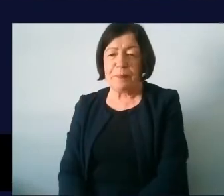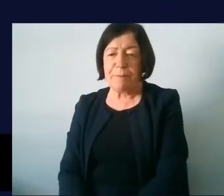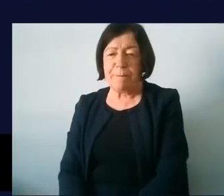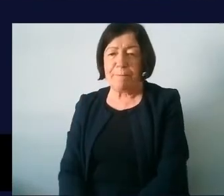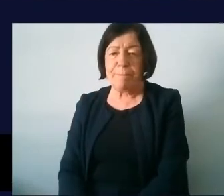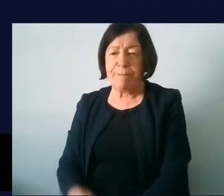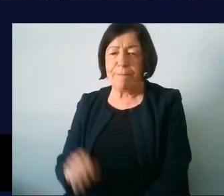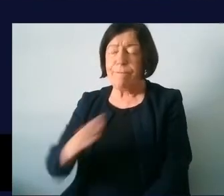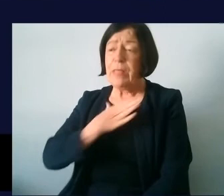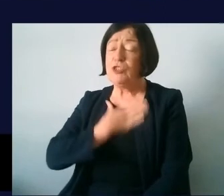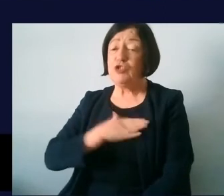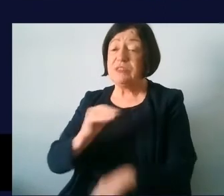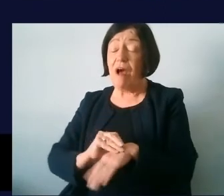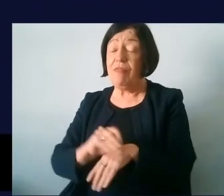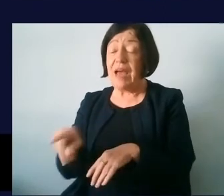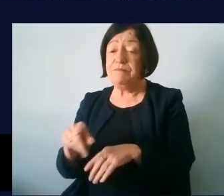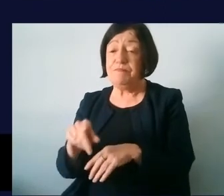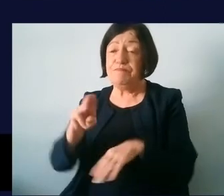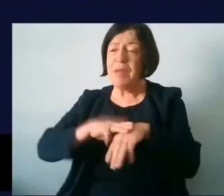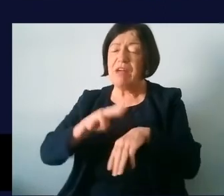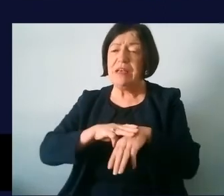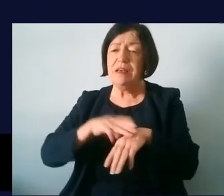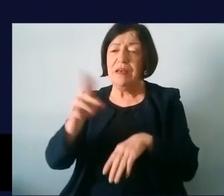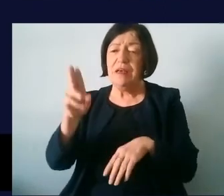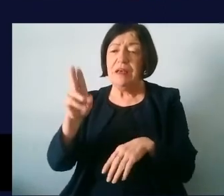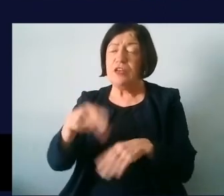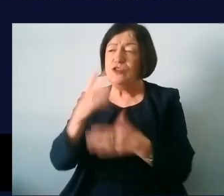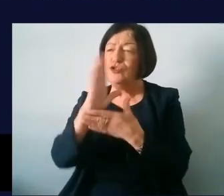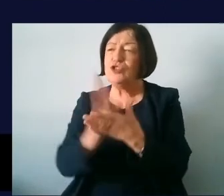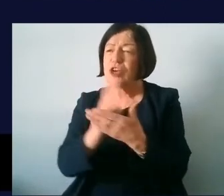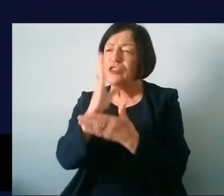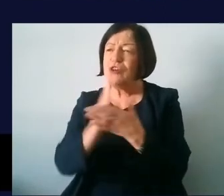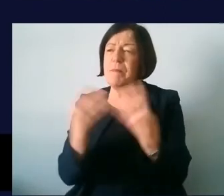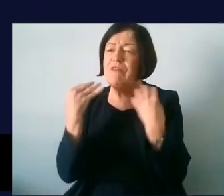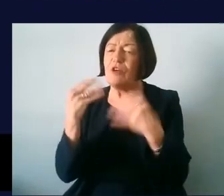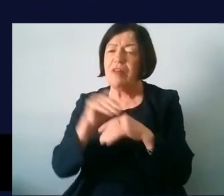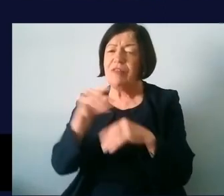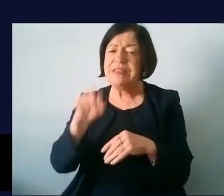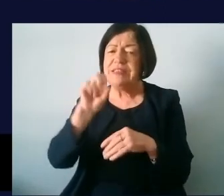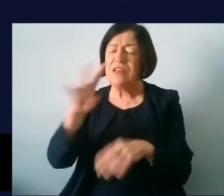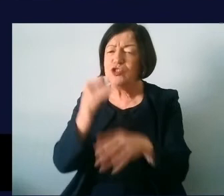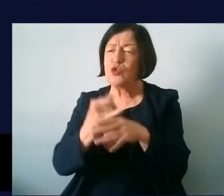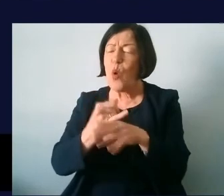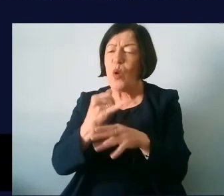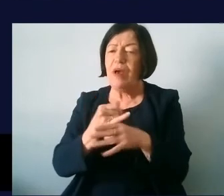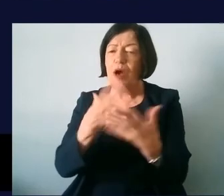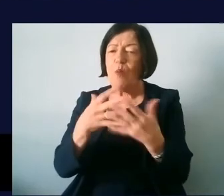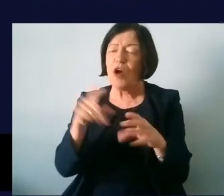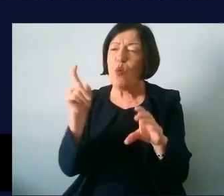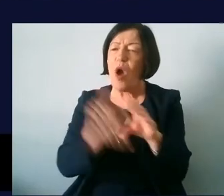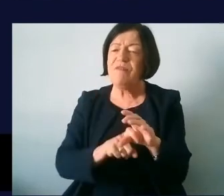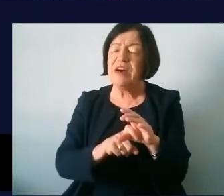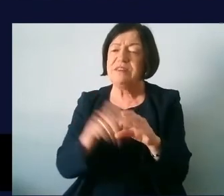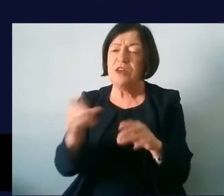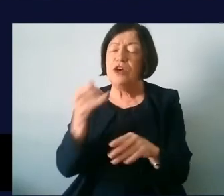and just on that uh Mary can you can you actually share some information on the Daesh school and what qualifies a school